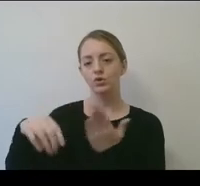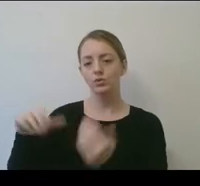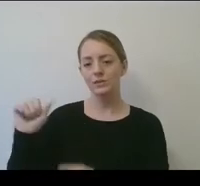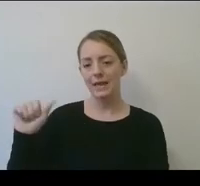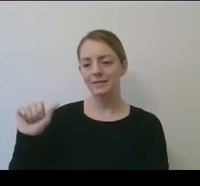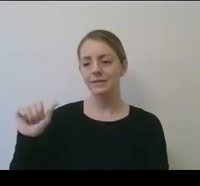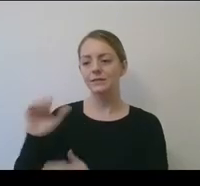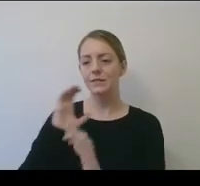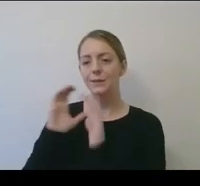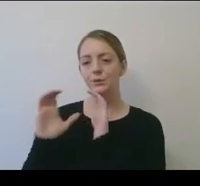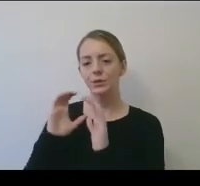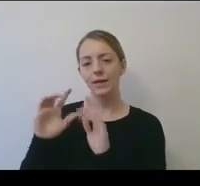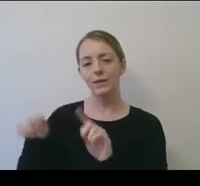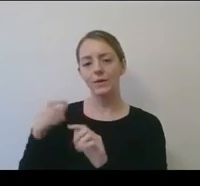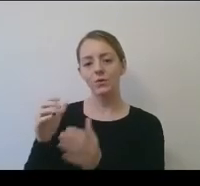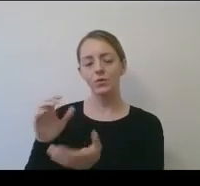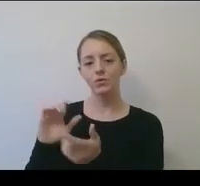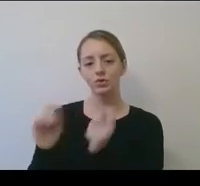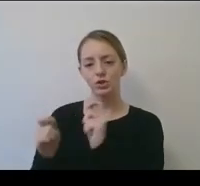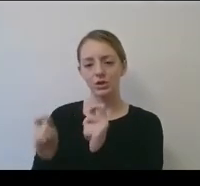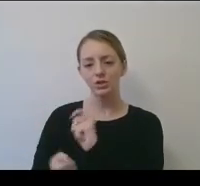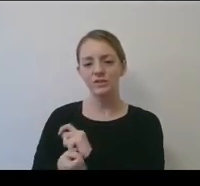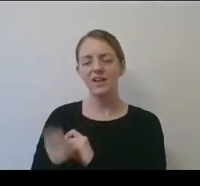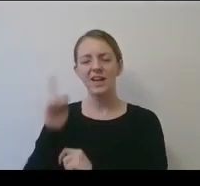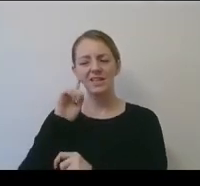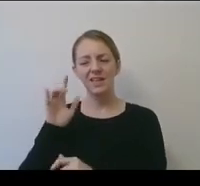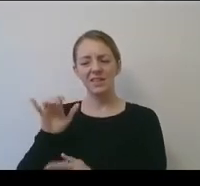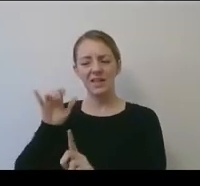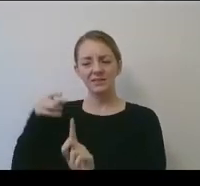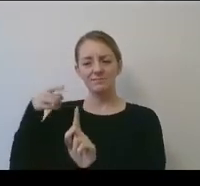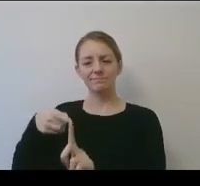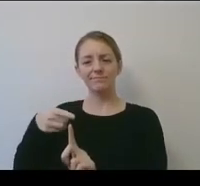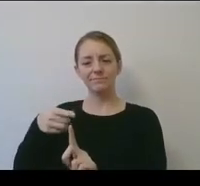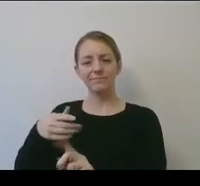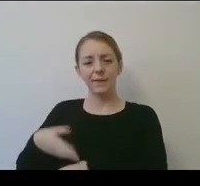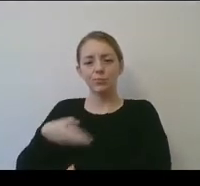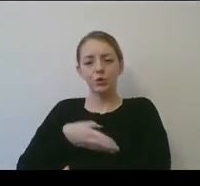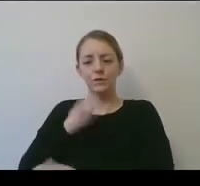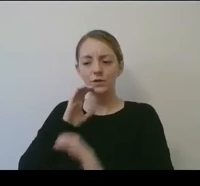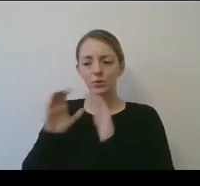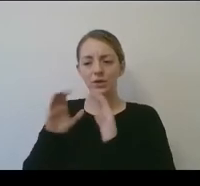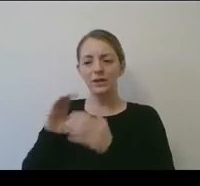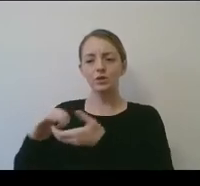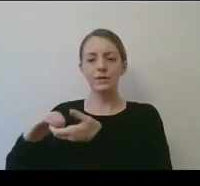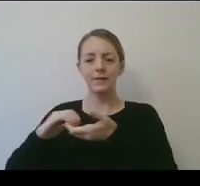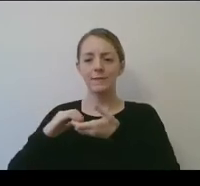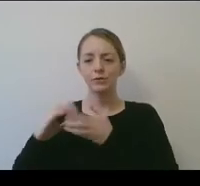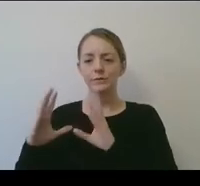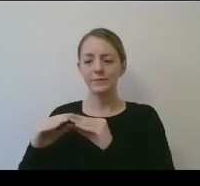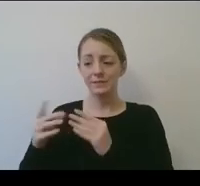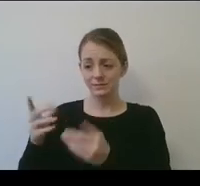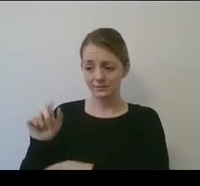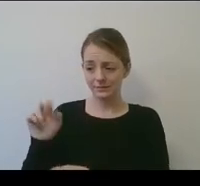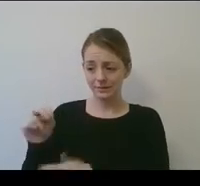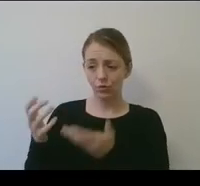think that would speak to the improved communication and the collaborative meetings that are taking place, but I'll let you comment on that if you'd like to.